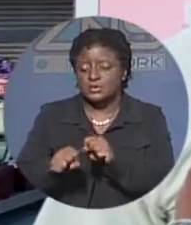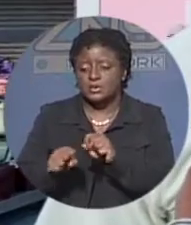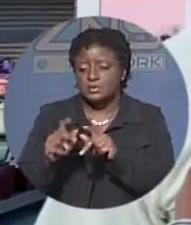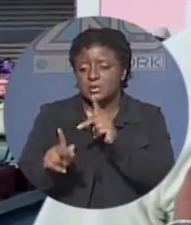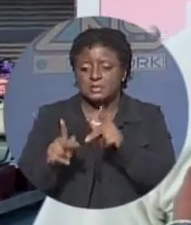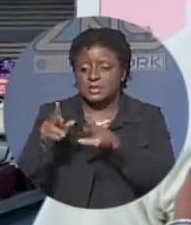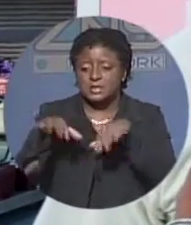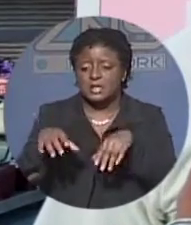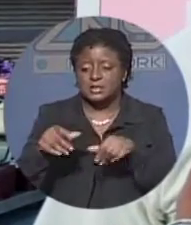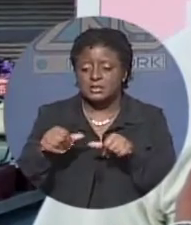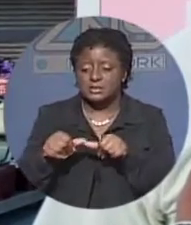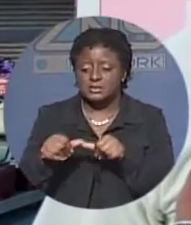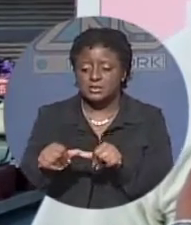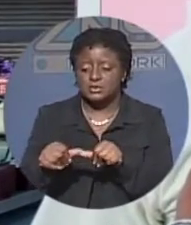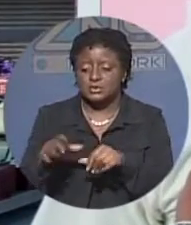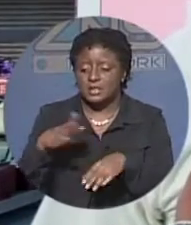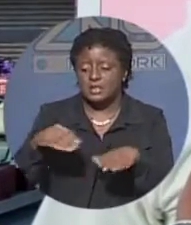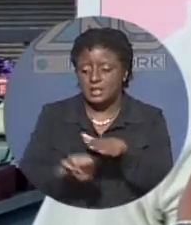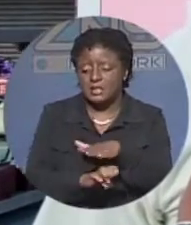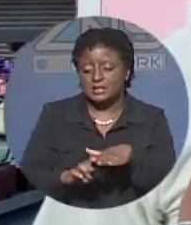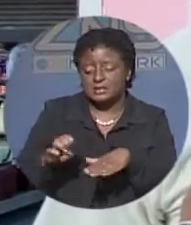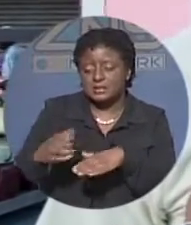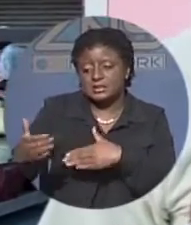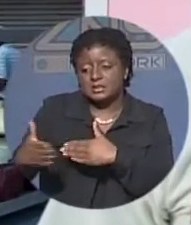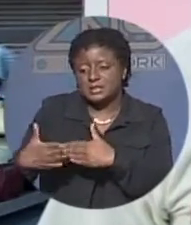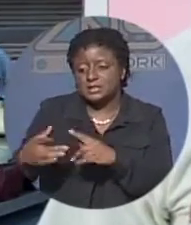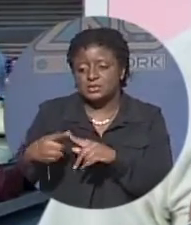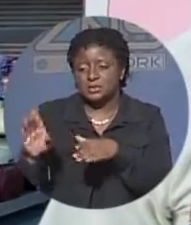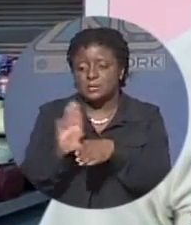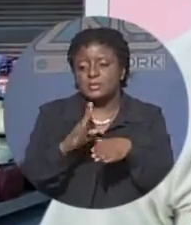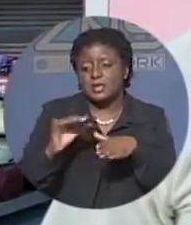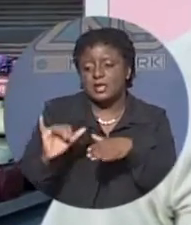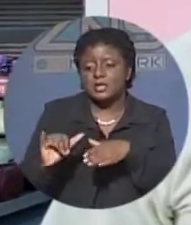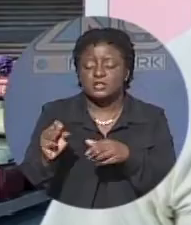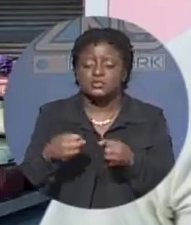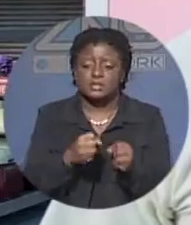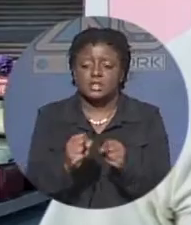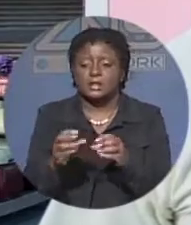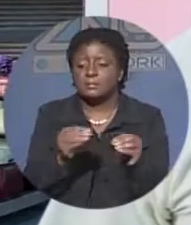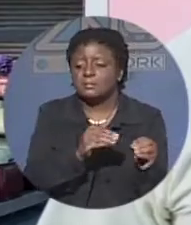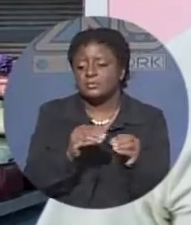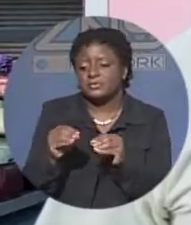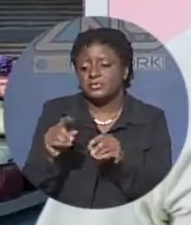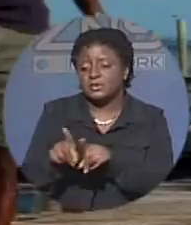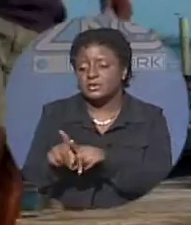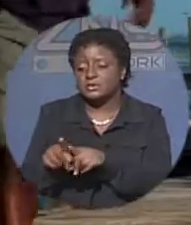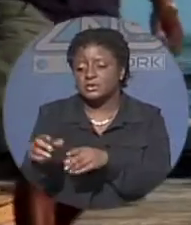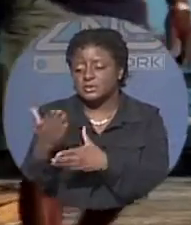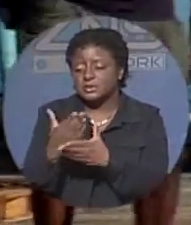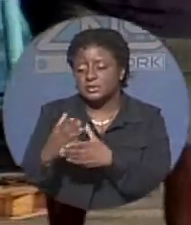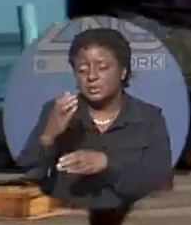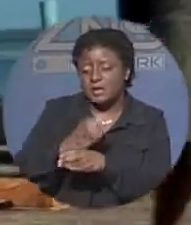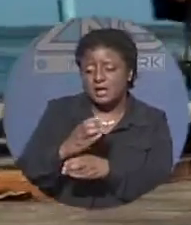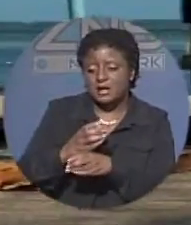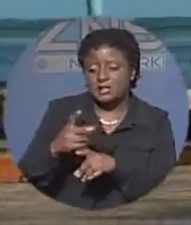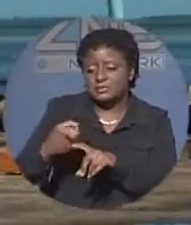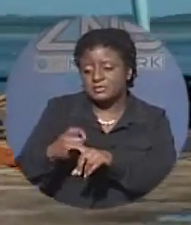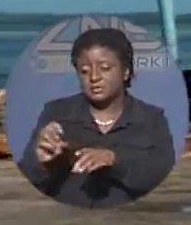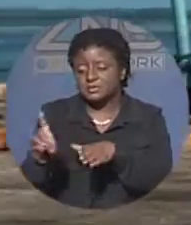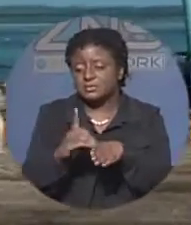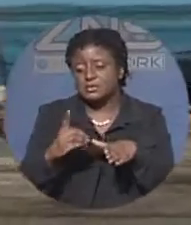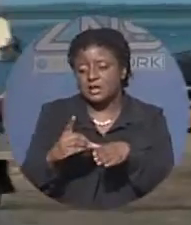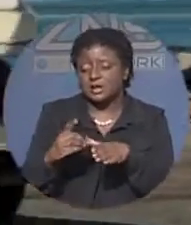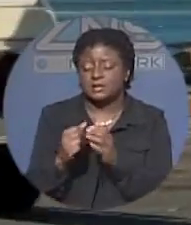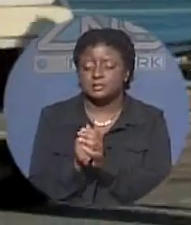continue along and then exit near to bay street also moving some of the vehicles off the dock and let them park on the bay street israel johnson